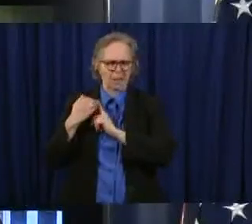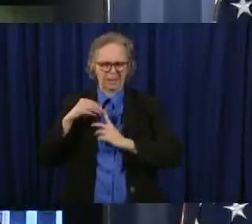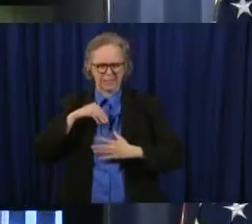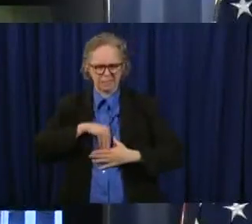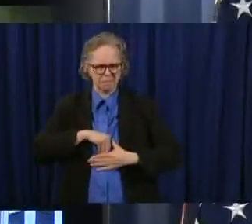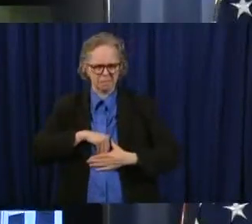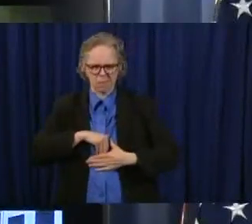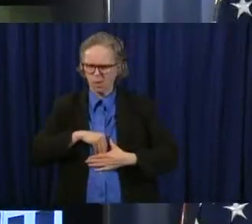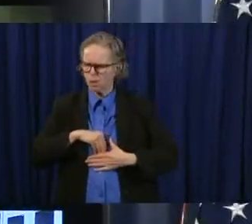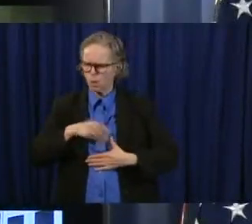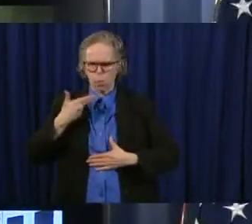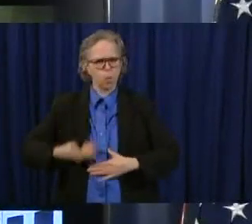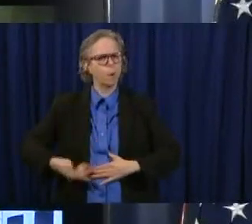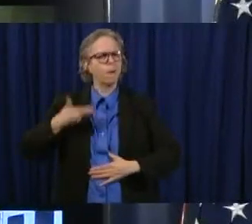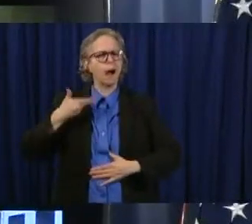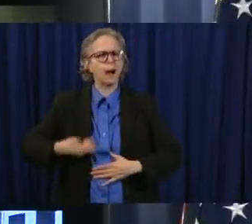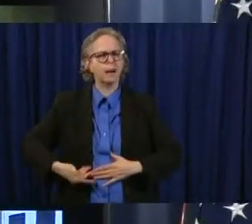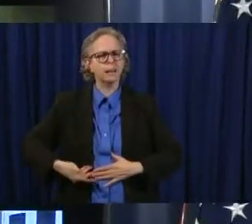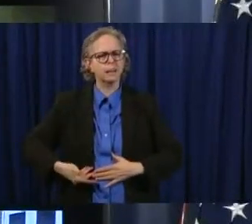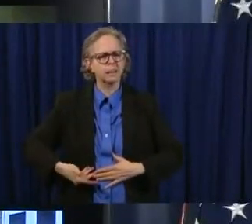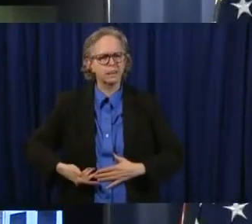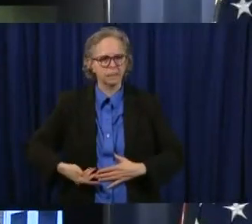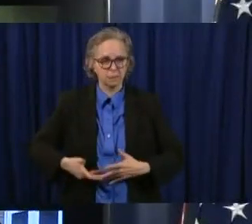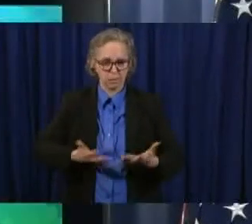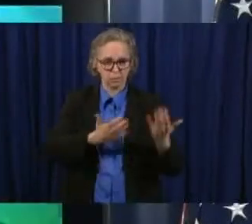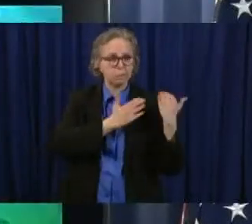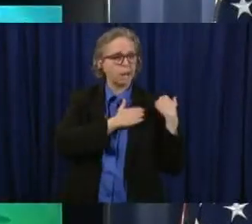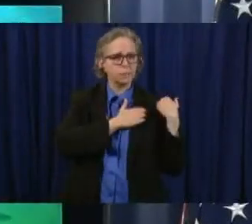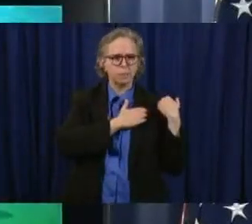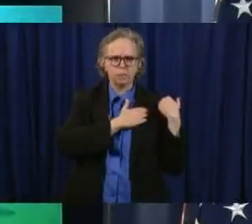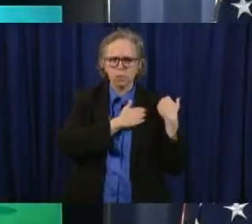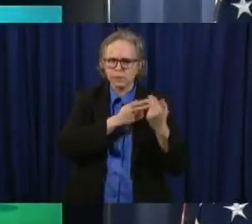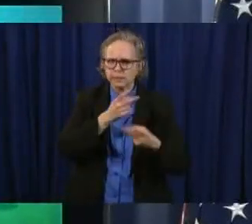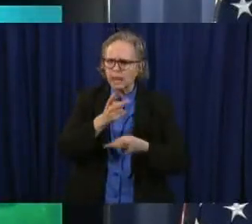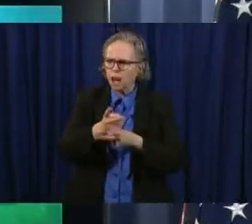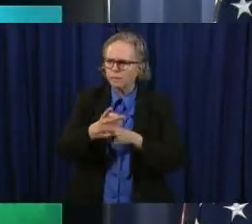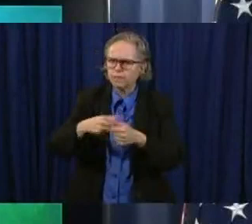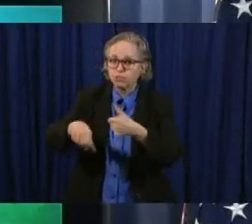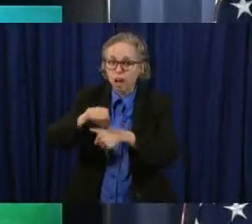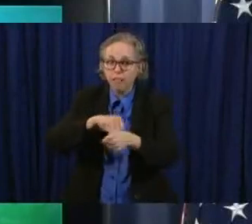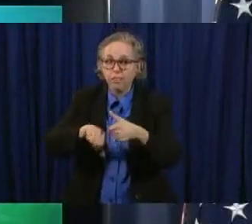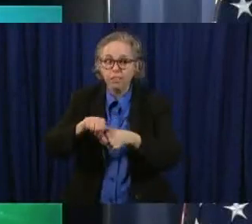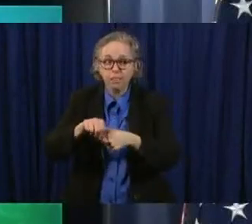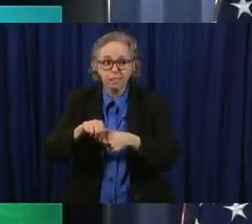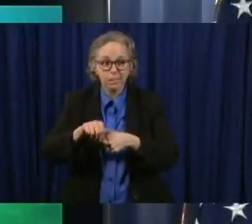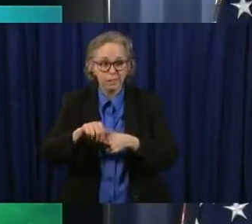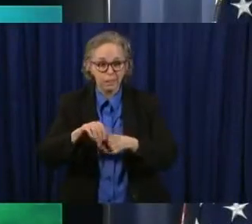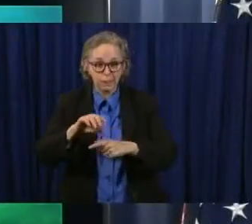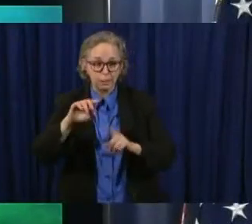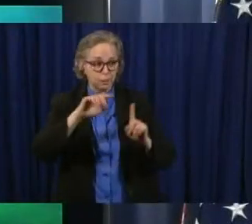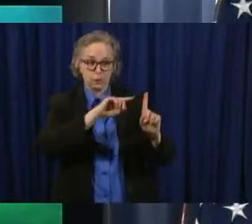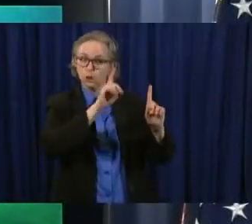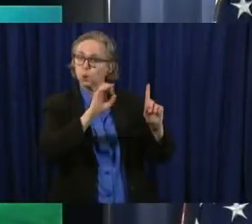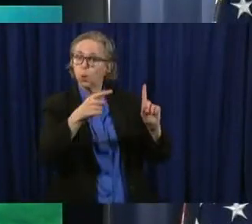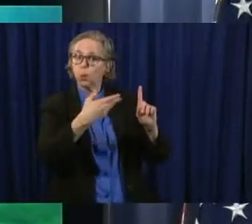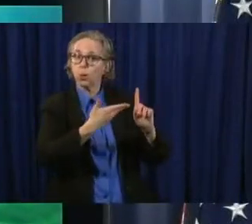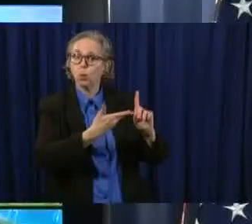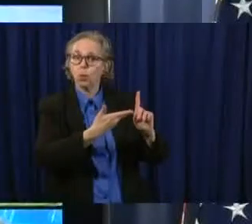we have a responsibility to care for whatever and our zoo is not just about the incredible wildlife